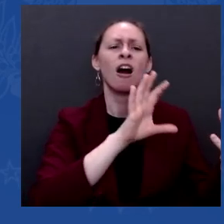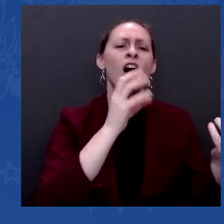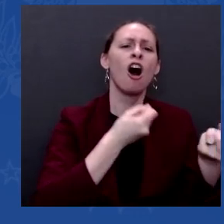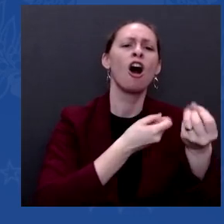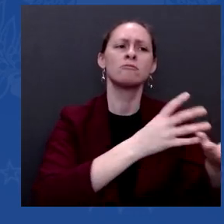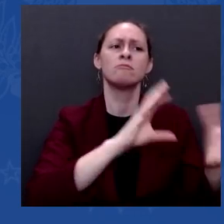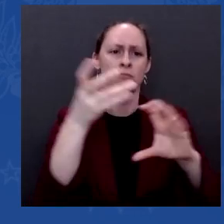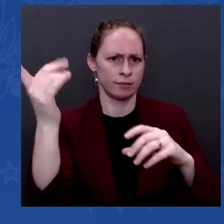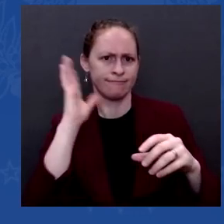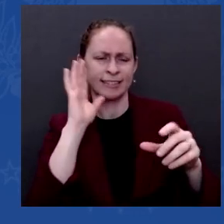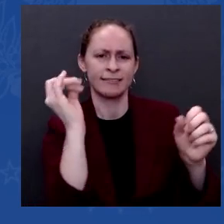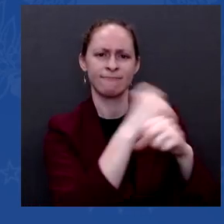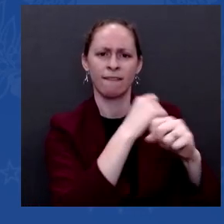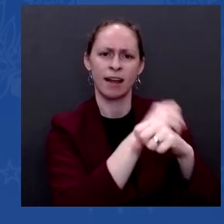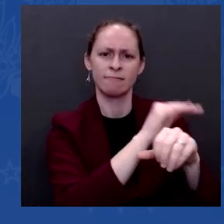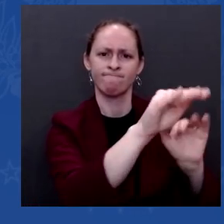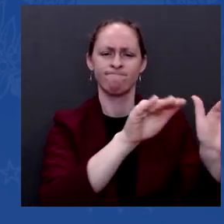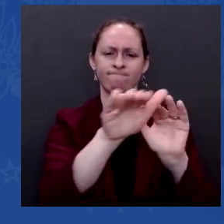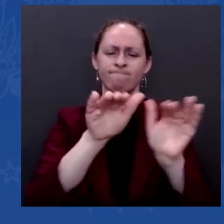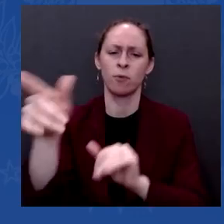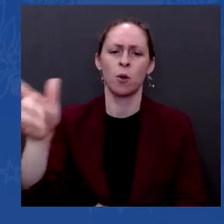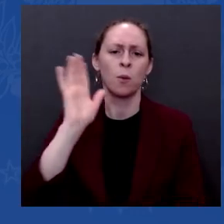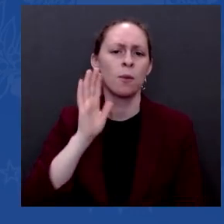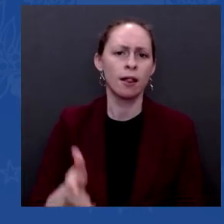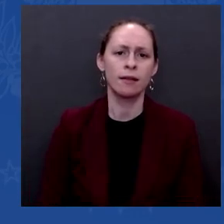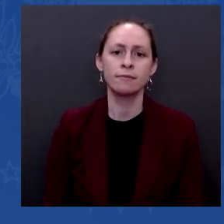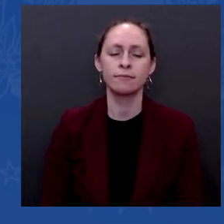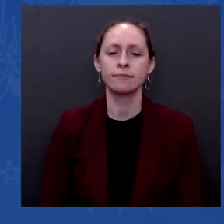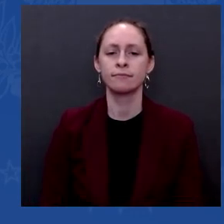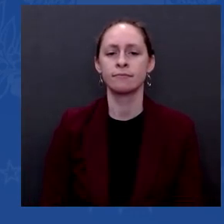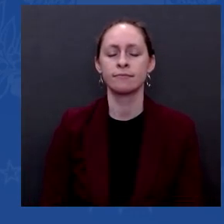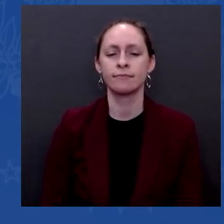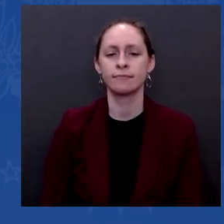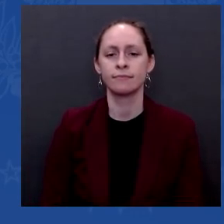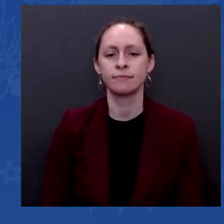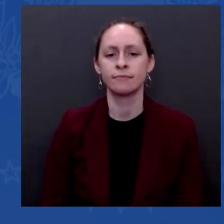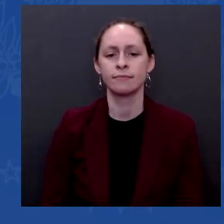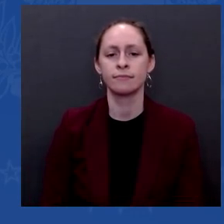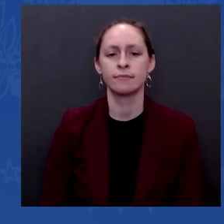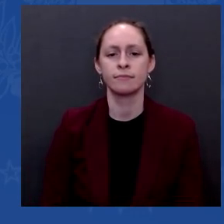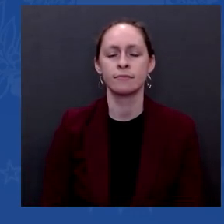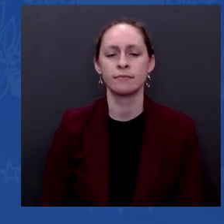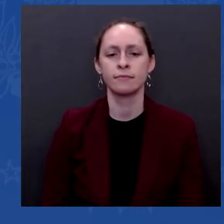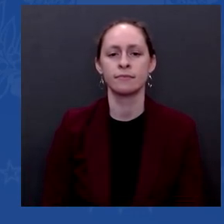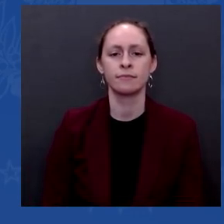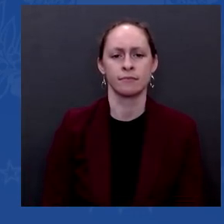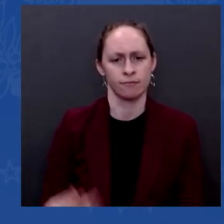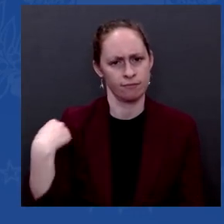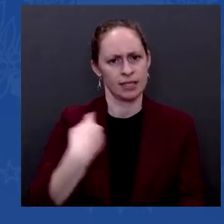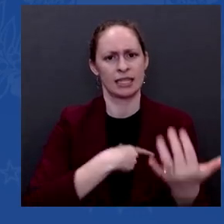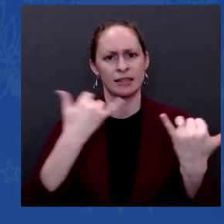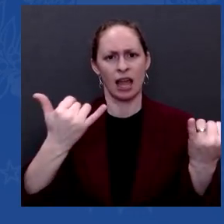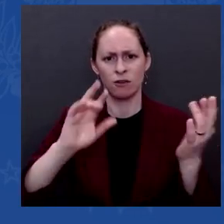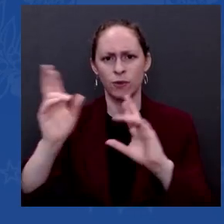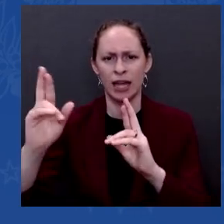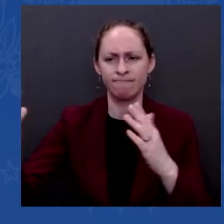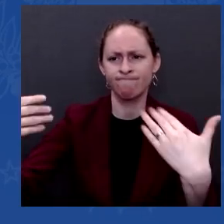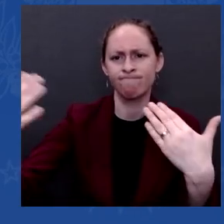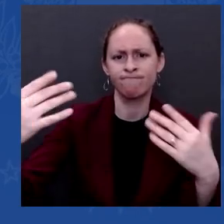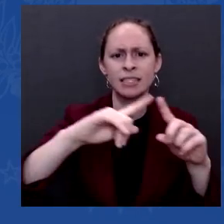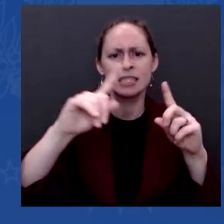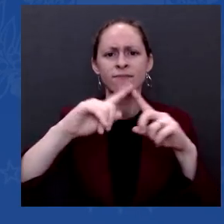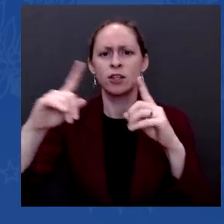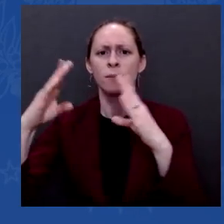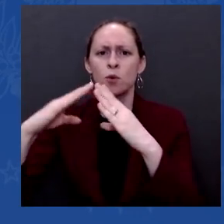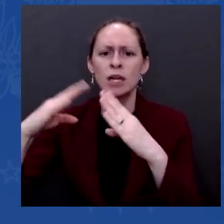to organize in ways that we didn't before the communities beyond the civil rights community to make the case to the rest of the American people what's